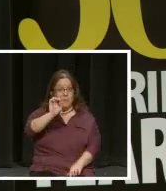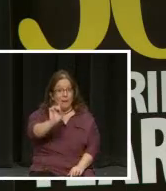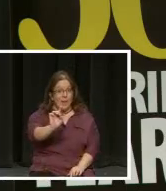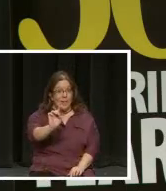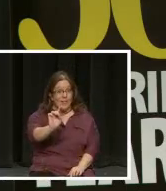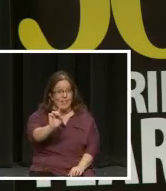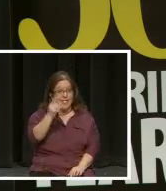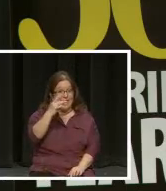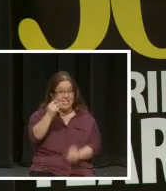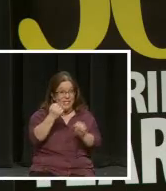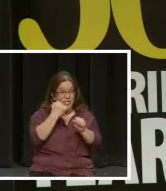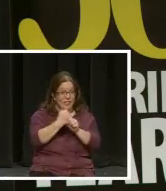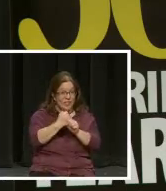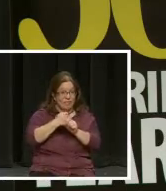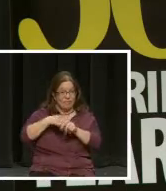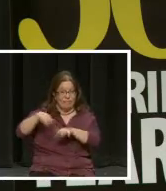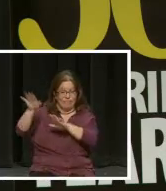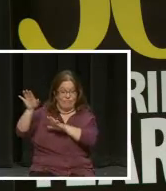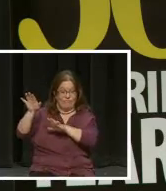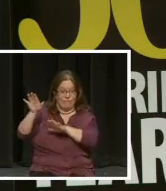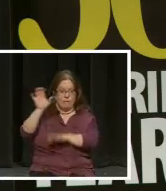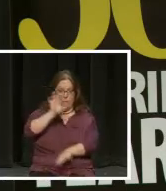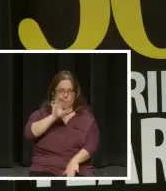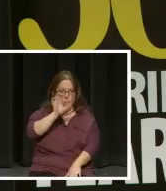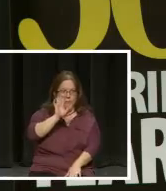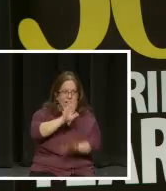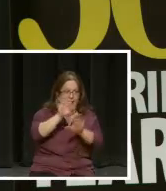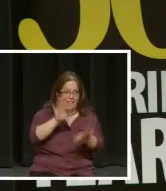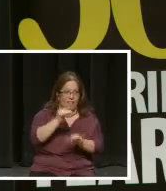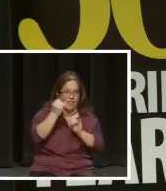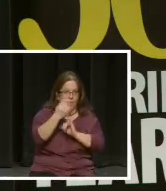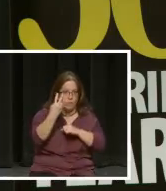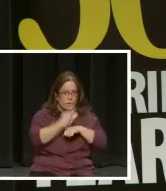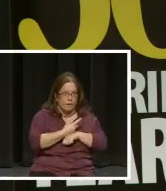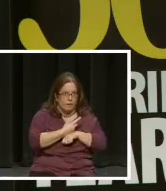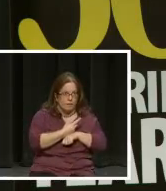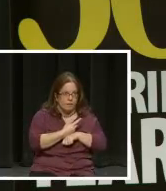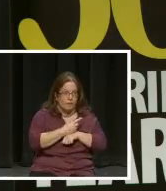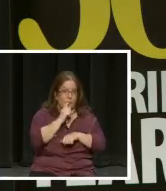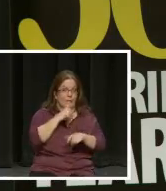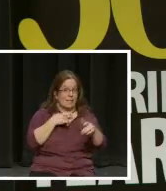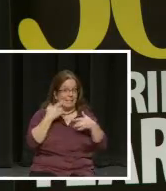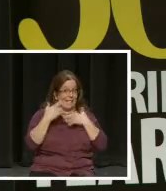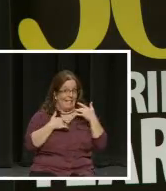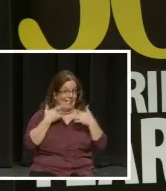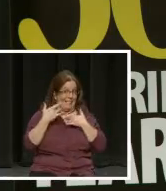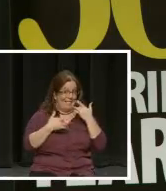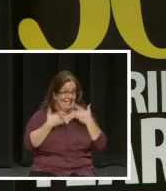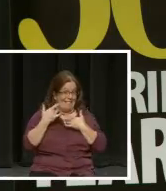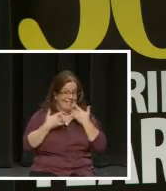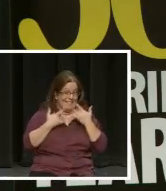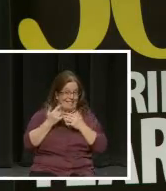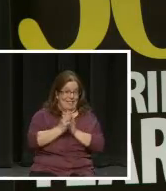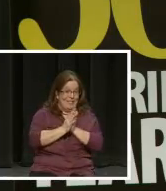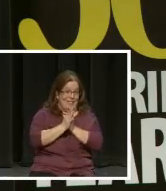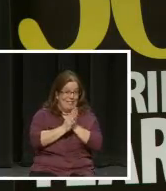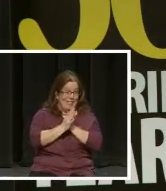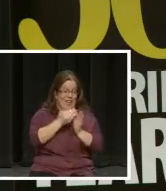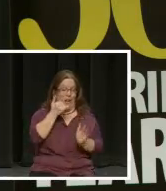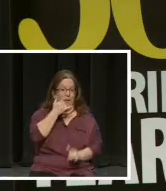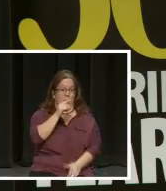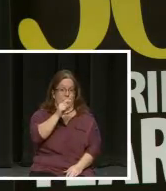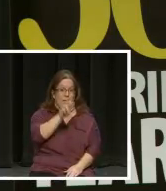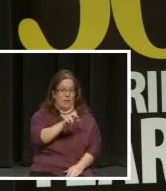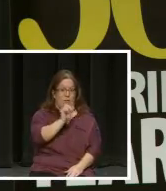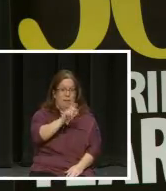after 18 years, and I've been looking at houses for the last two days, so I'm a little excited. And I called my realtor back